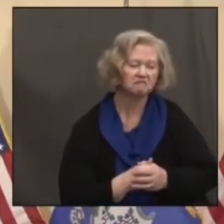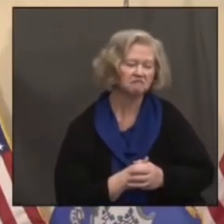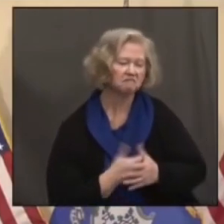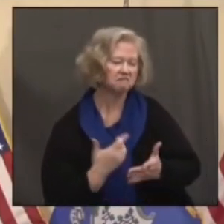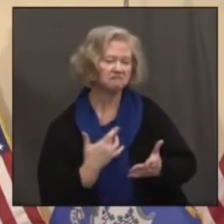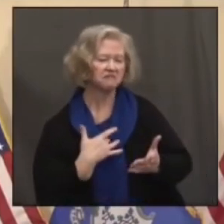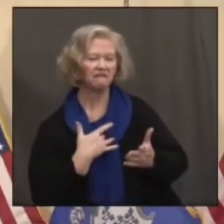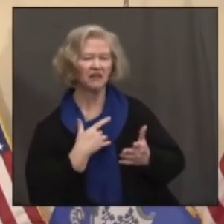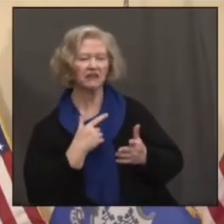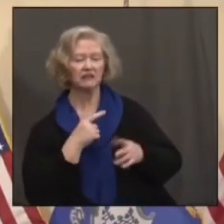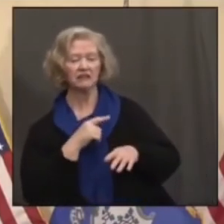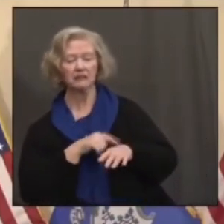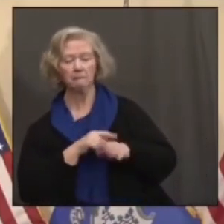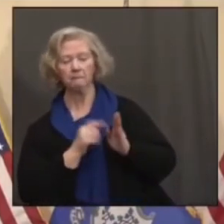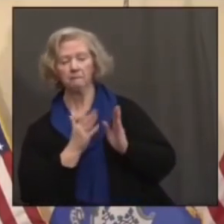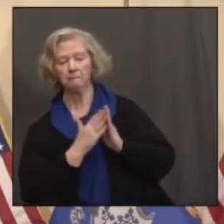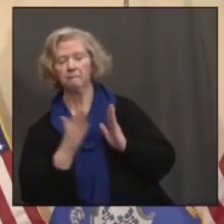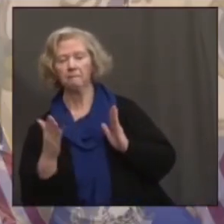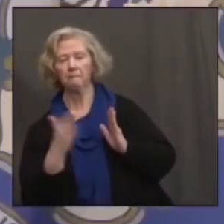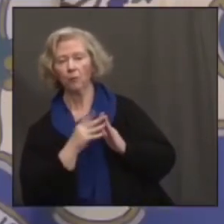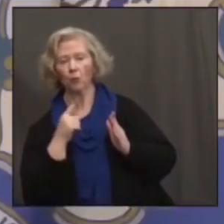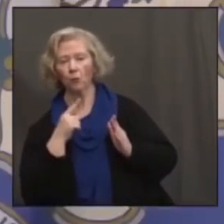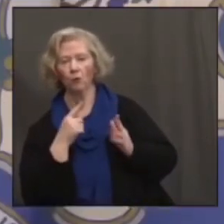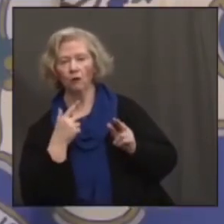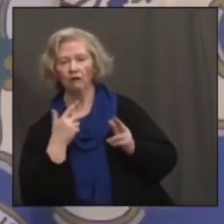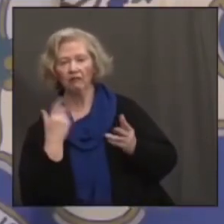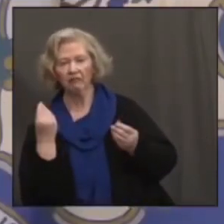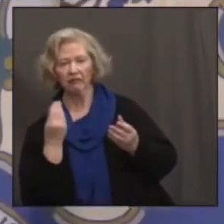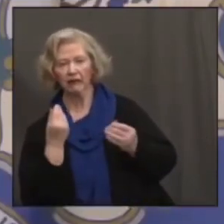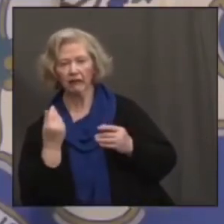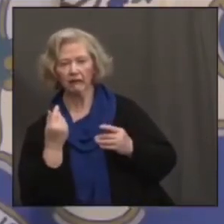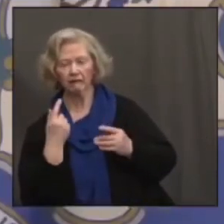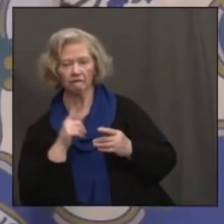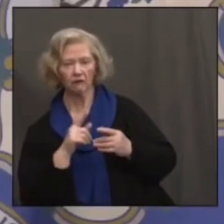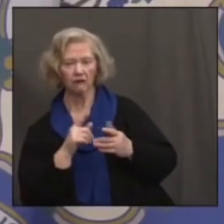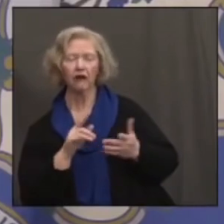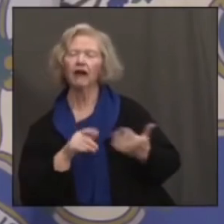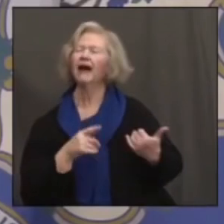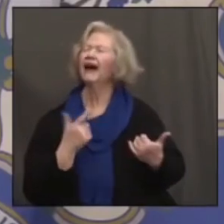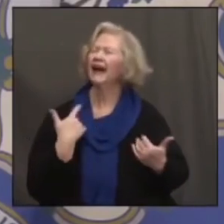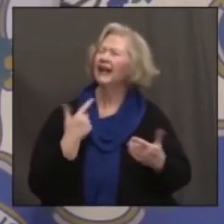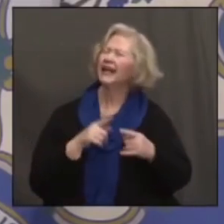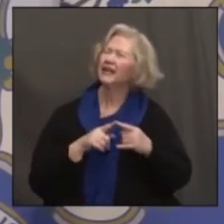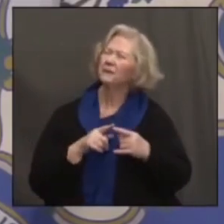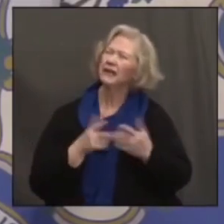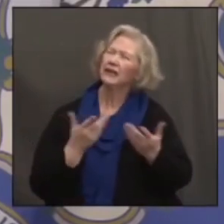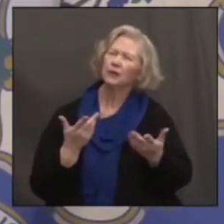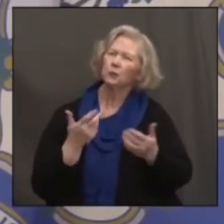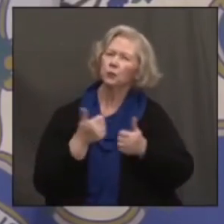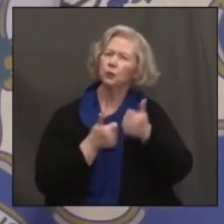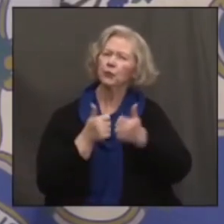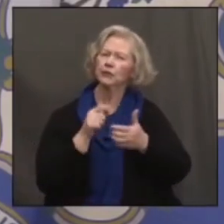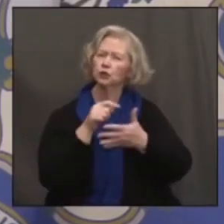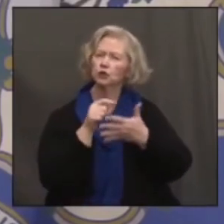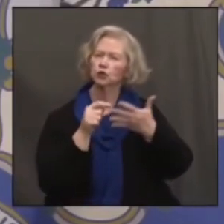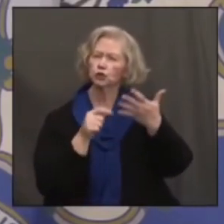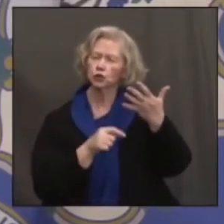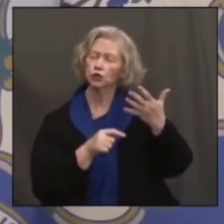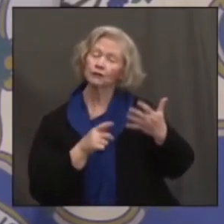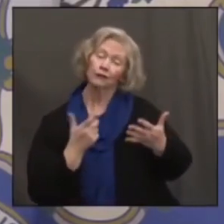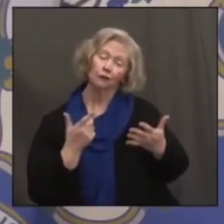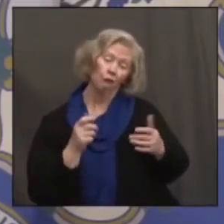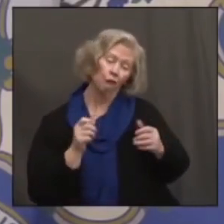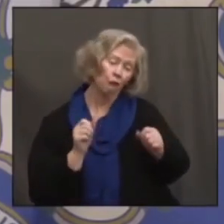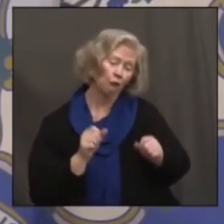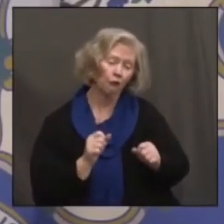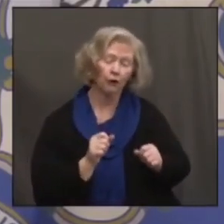that period would last? I think it depends on some of the emergency orders. But as I said before, you know, it could